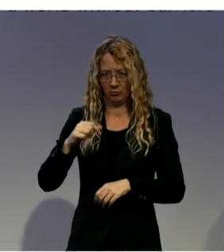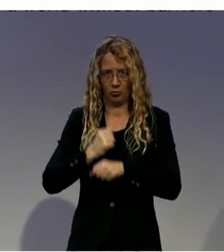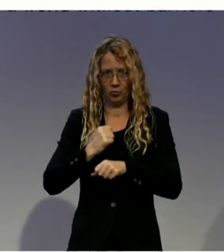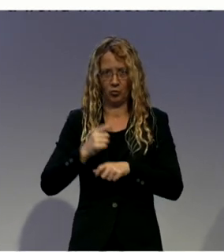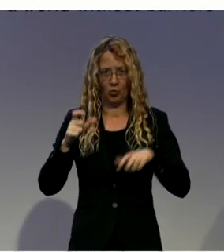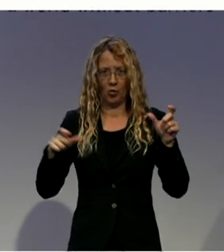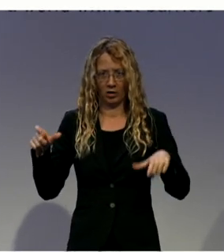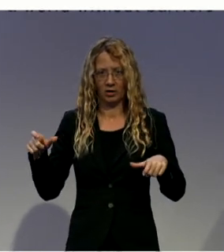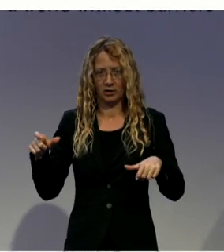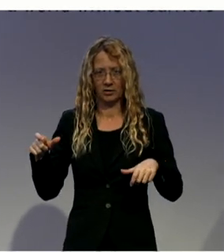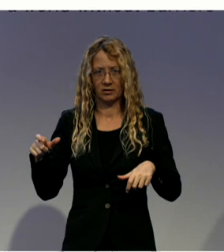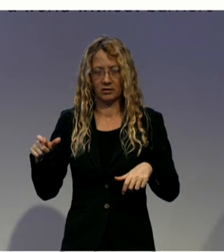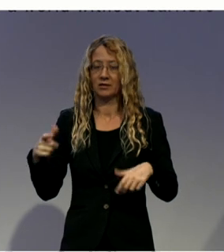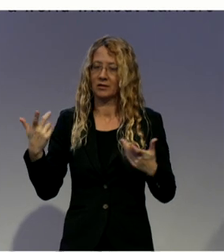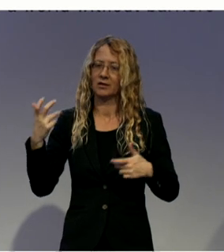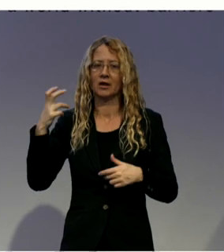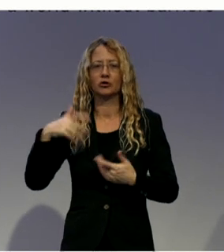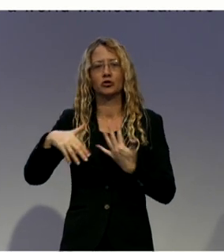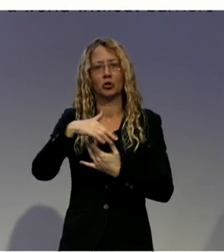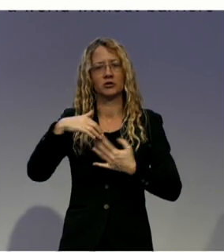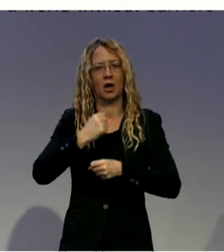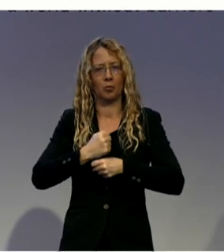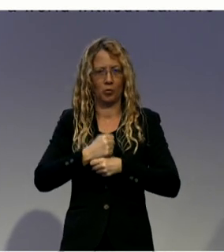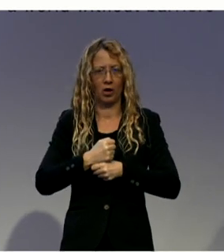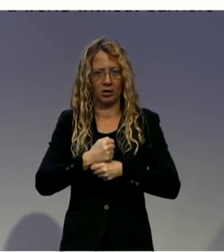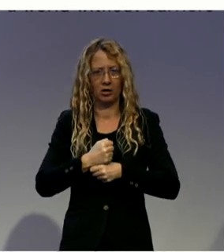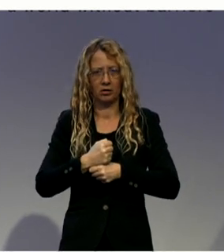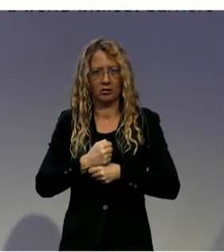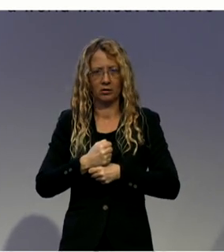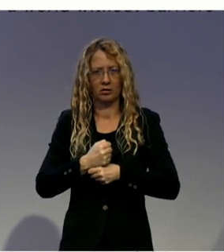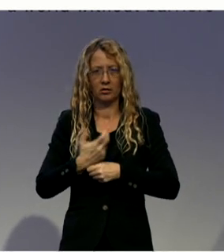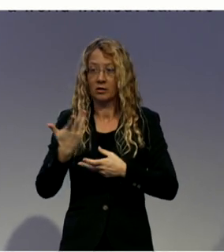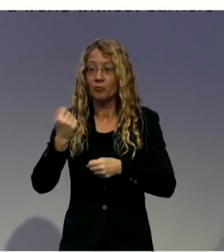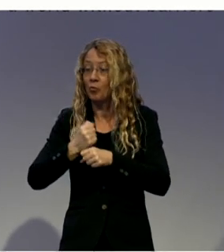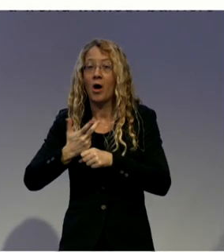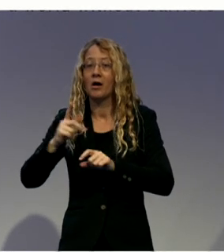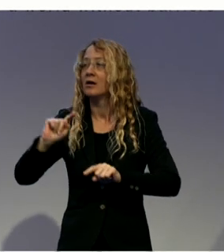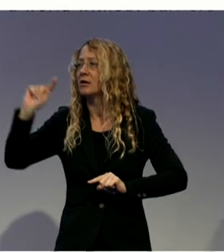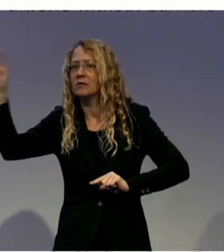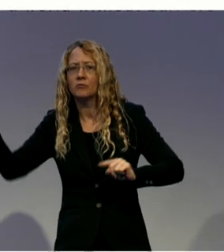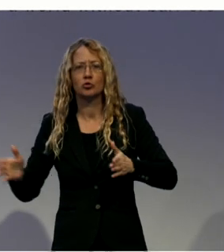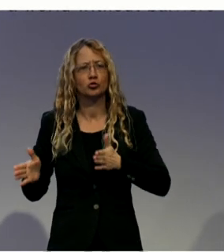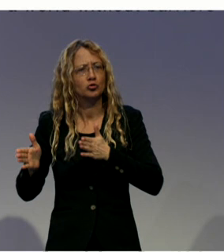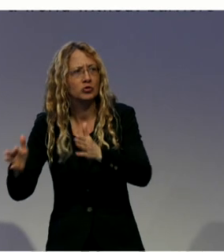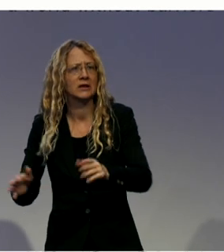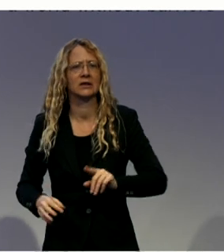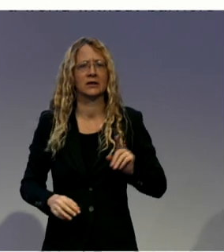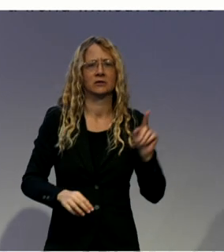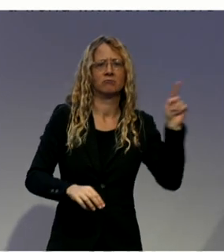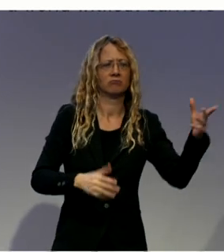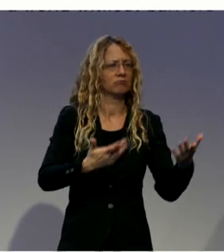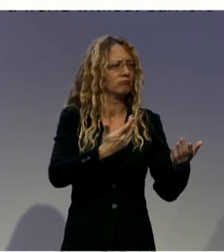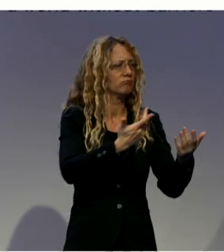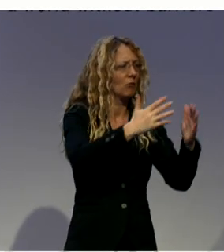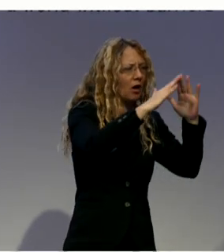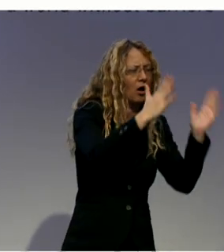working in the field, in the streets, and also trying to coordinate all supports around the person that